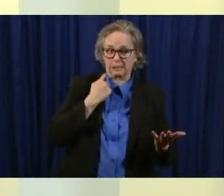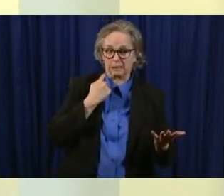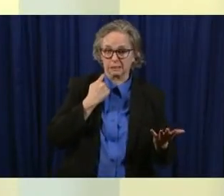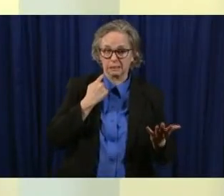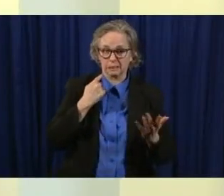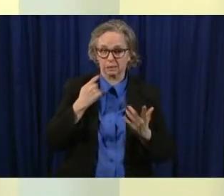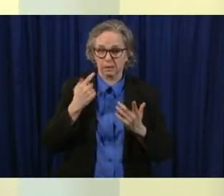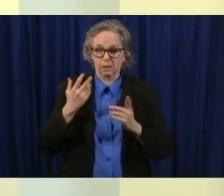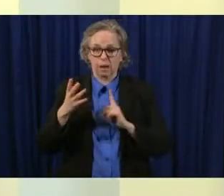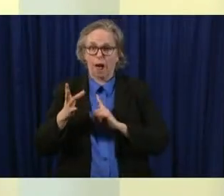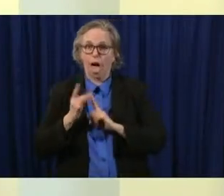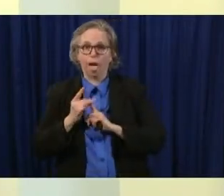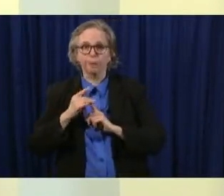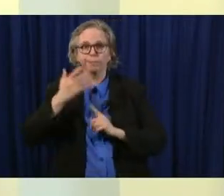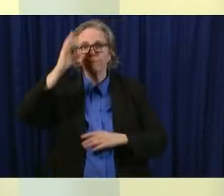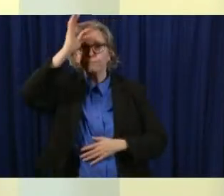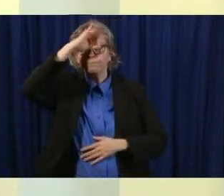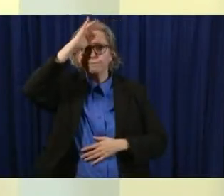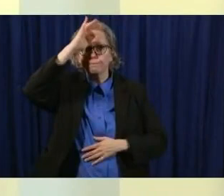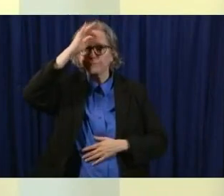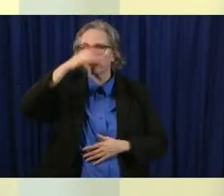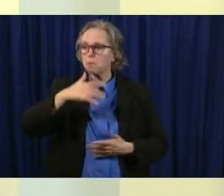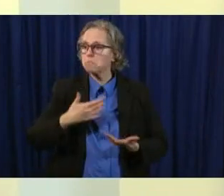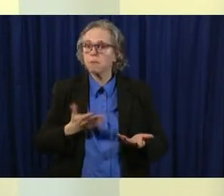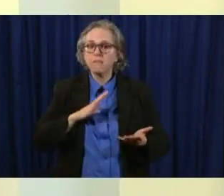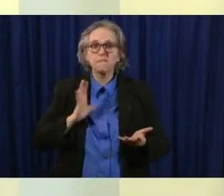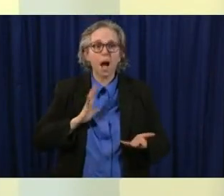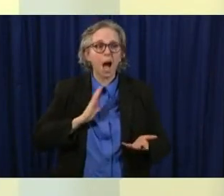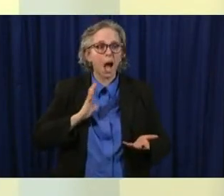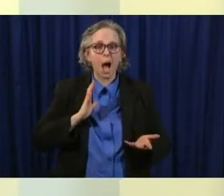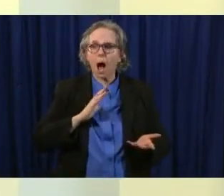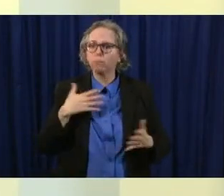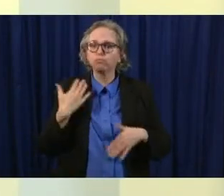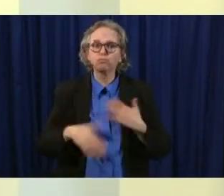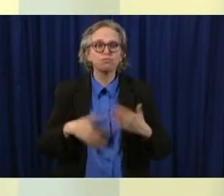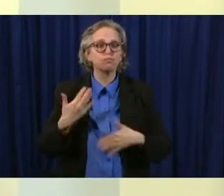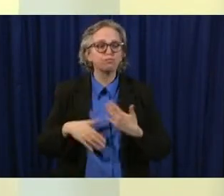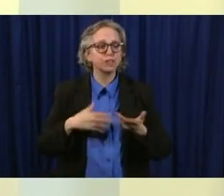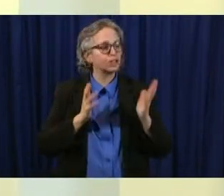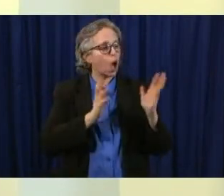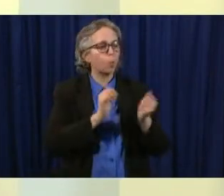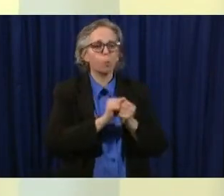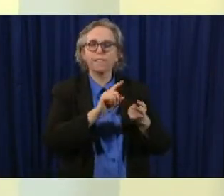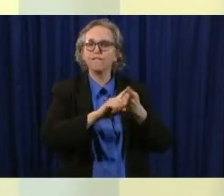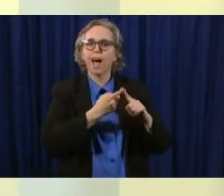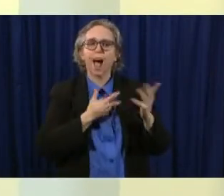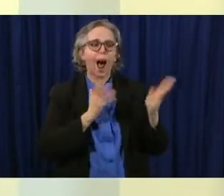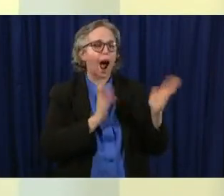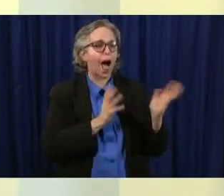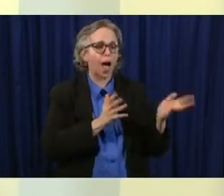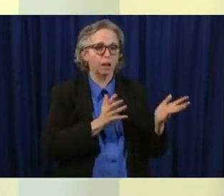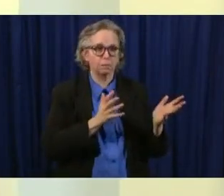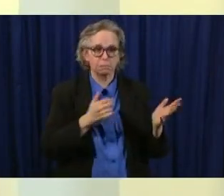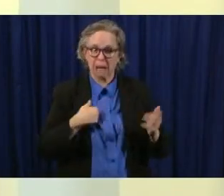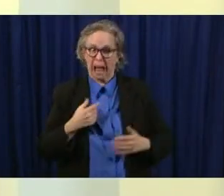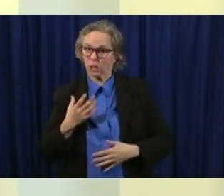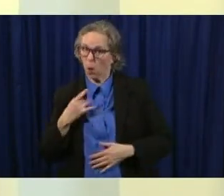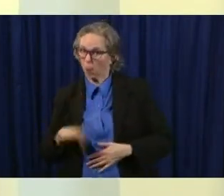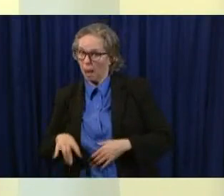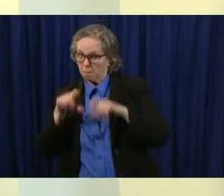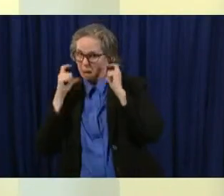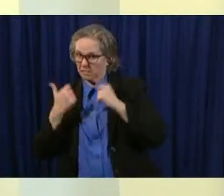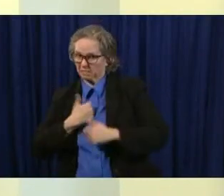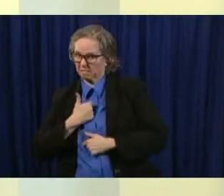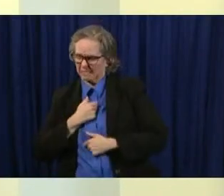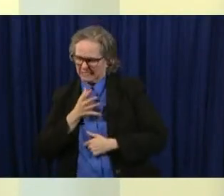so we're feeling good and again you're talking to a person who doesn't love wearing something over my face but i i have to remind